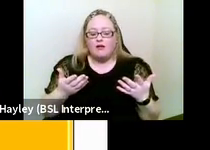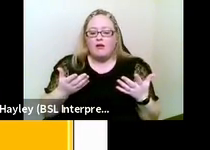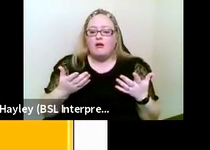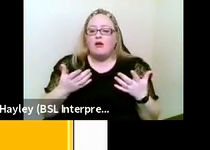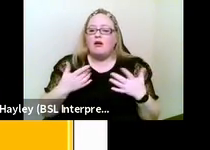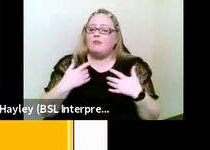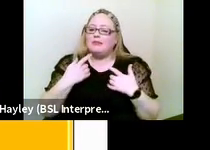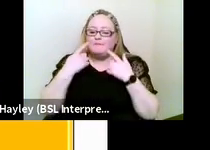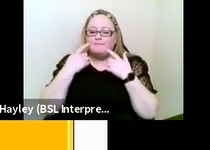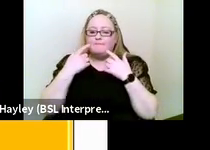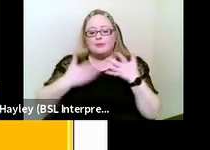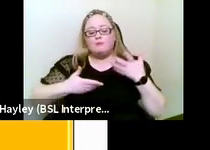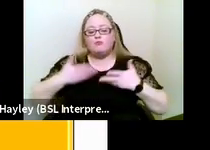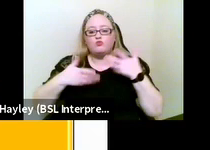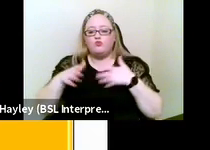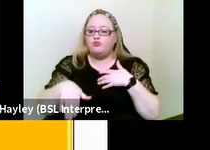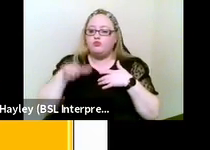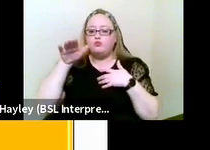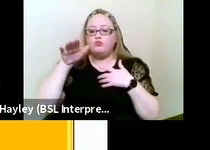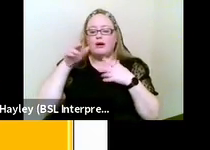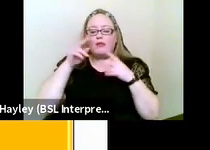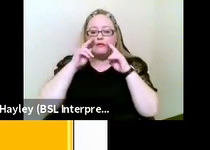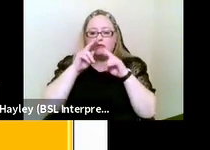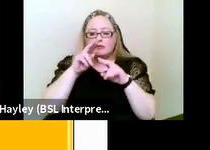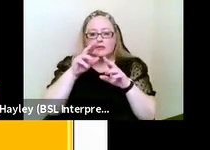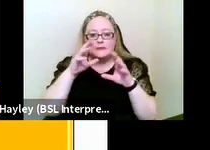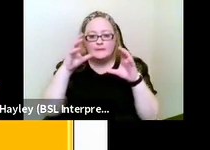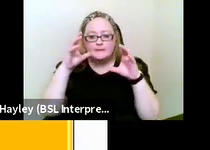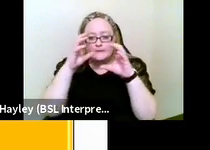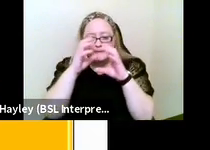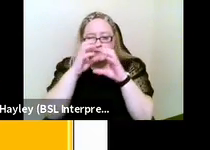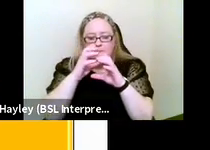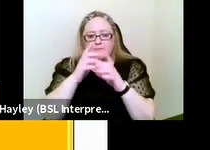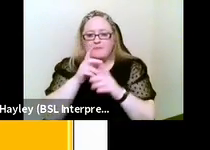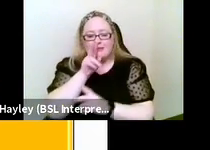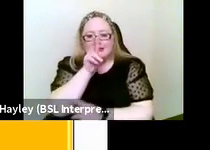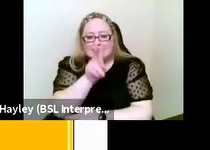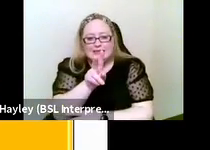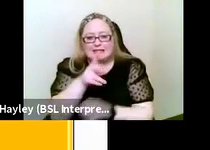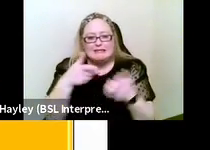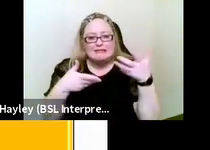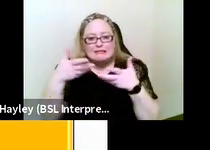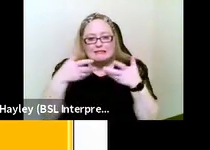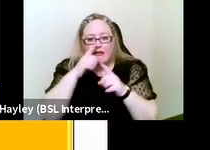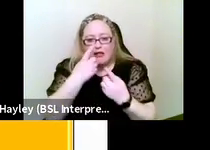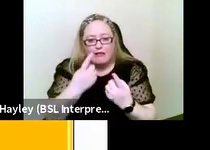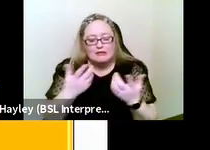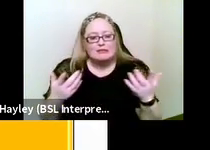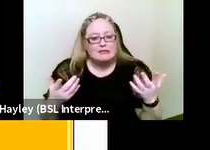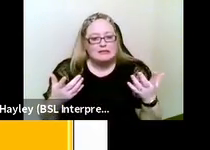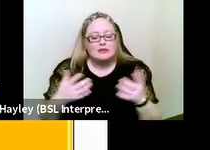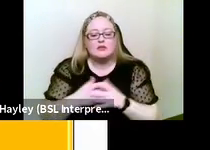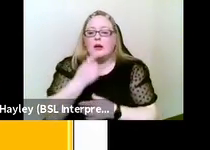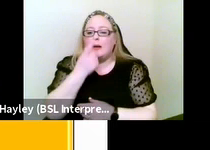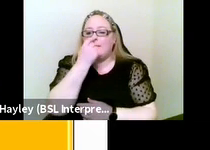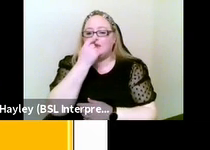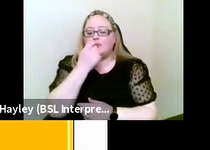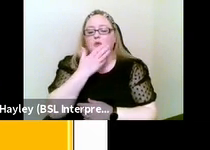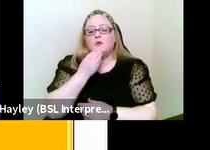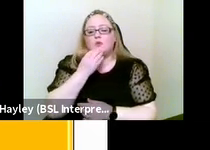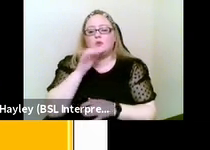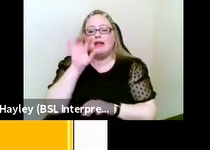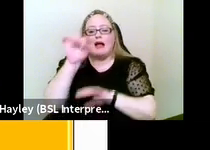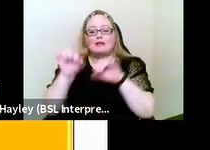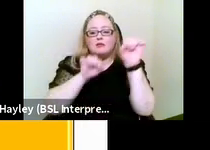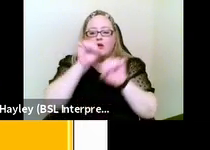my vision such that I can no longer access sign language visually, then I may use what's called hands on or